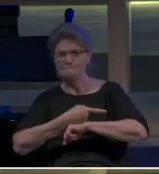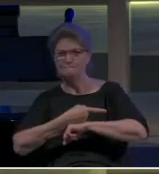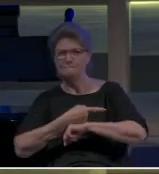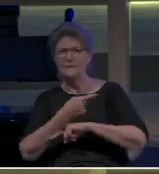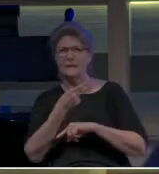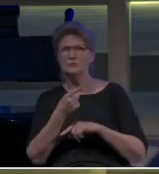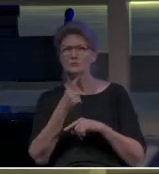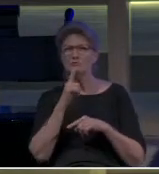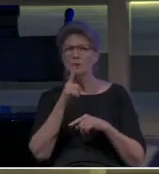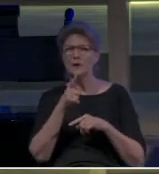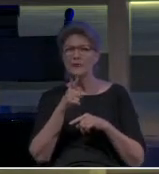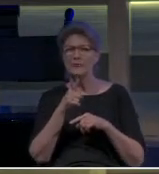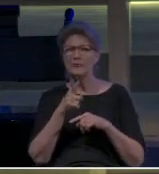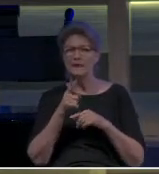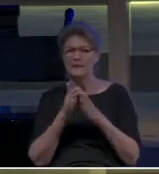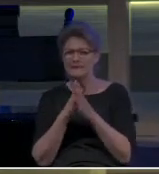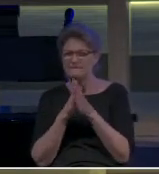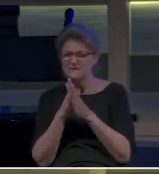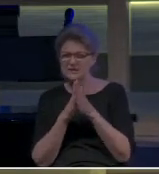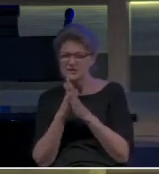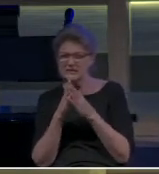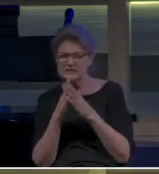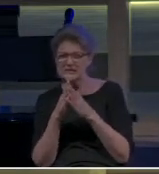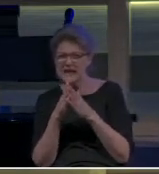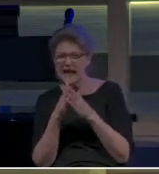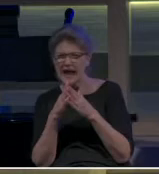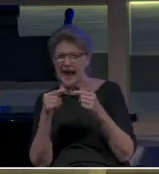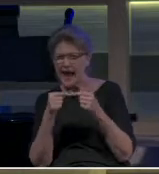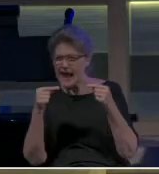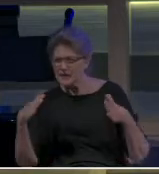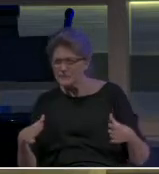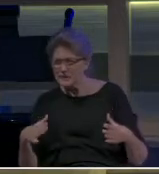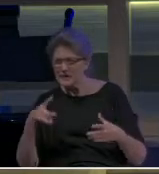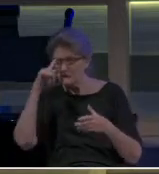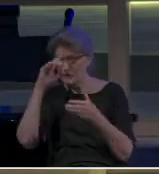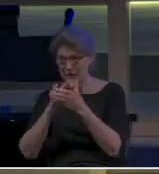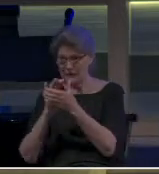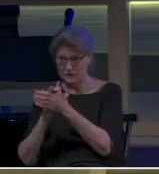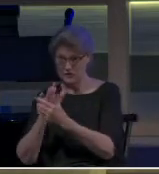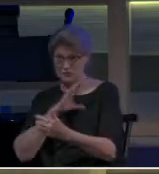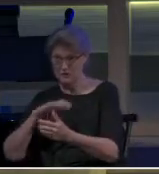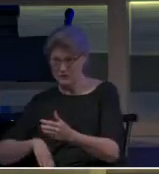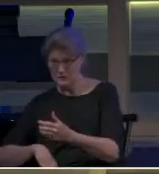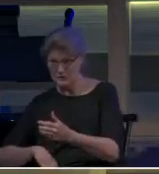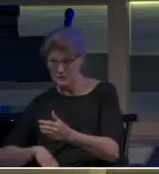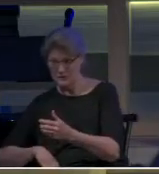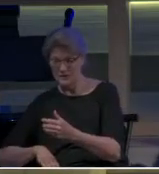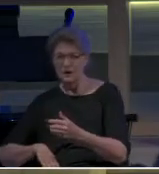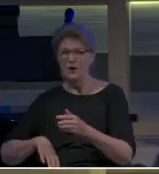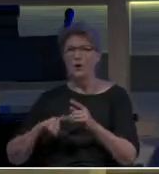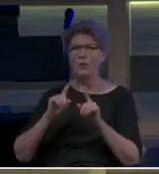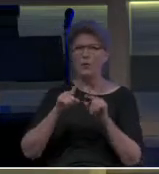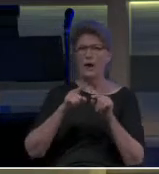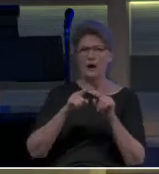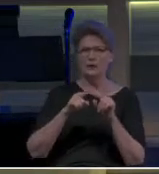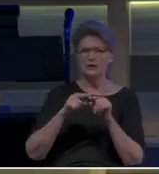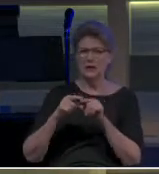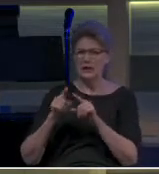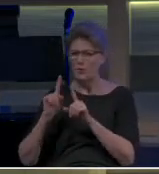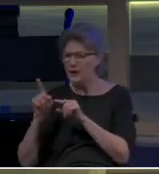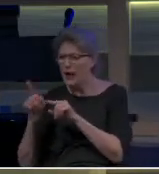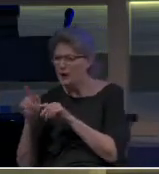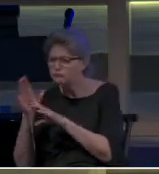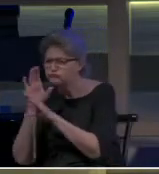was a vicious enemy of the believing community, went out, made a point of going out